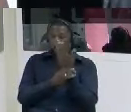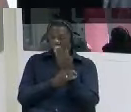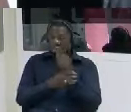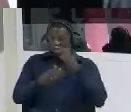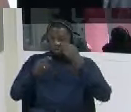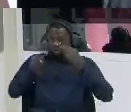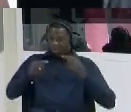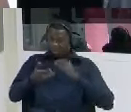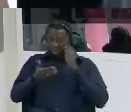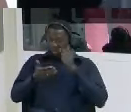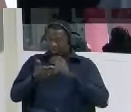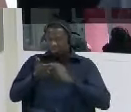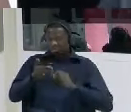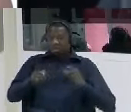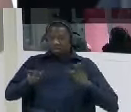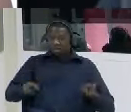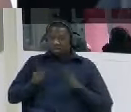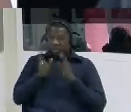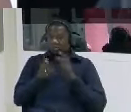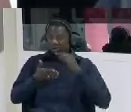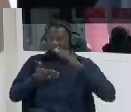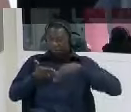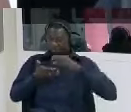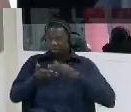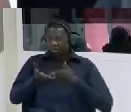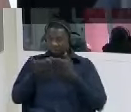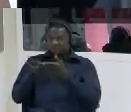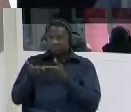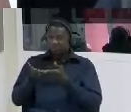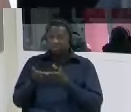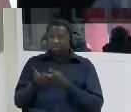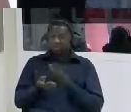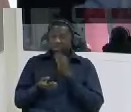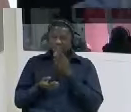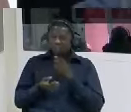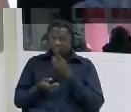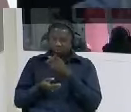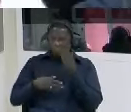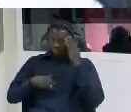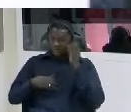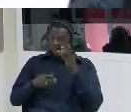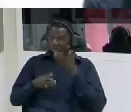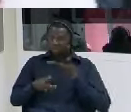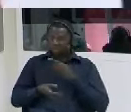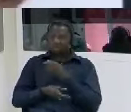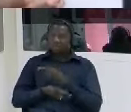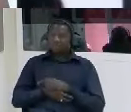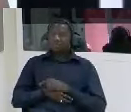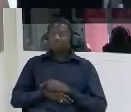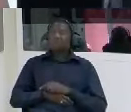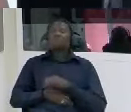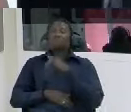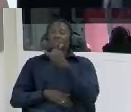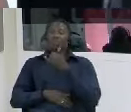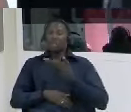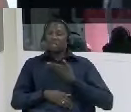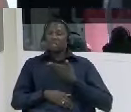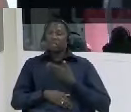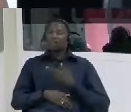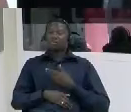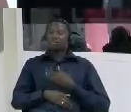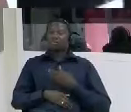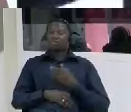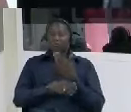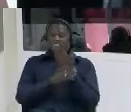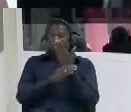we will follow and i have a copy of them here very well we'll follow up with that um mr